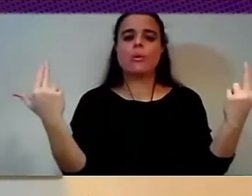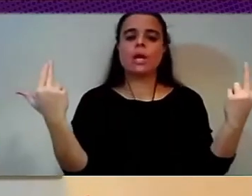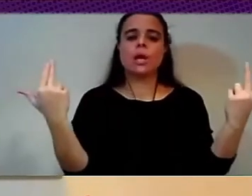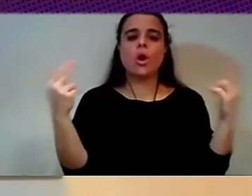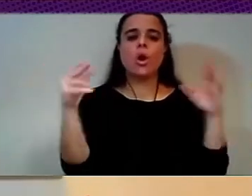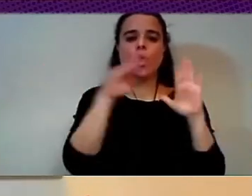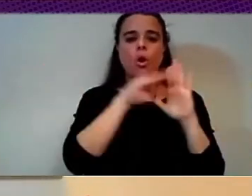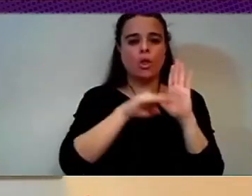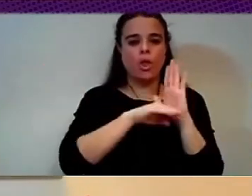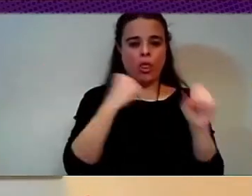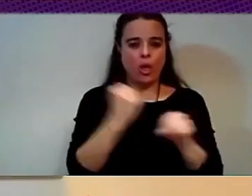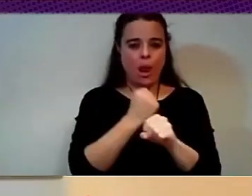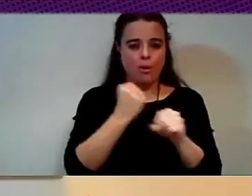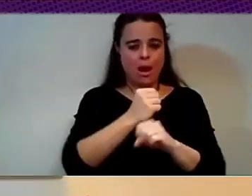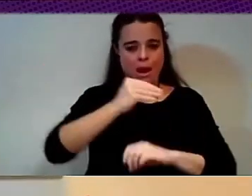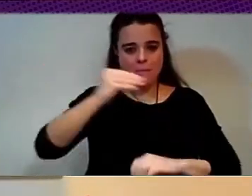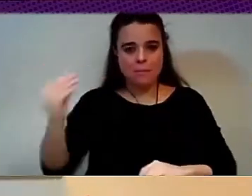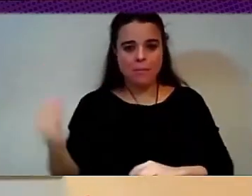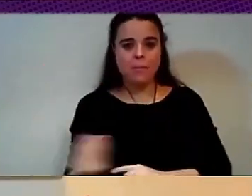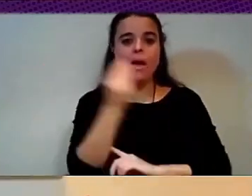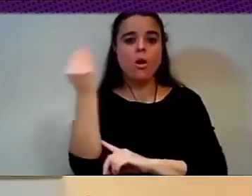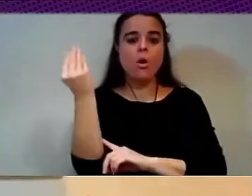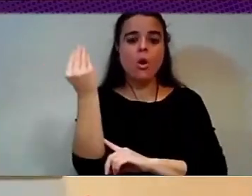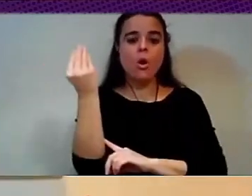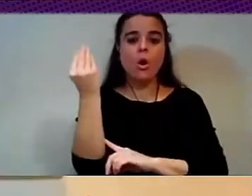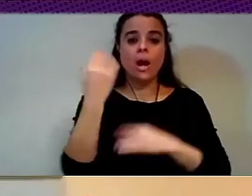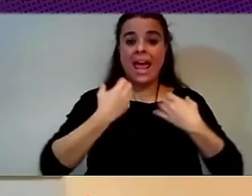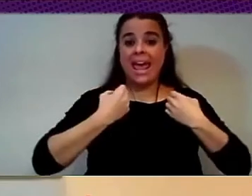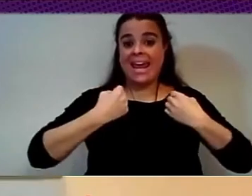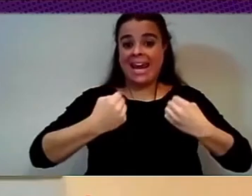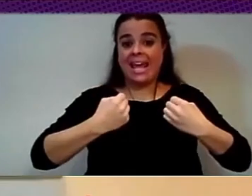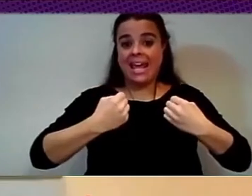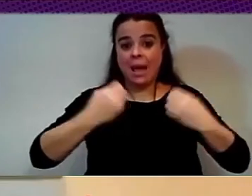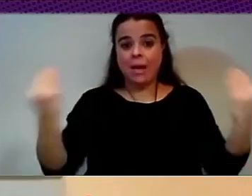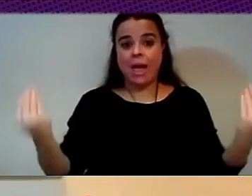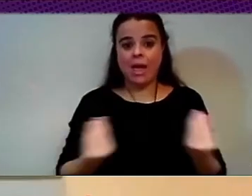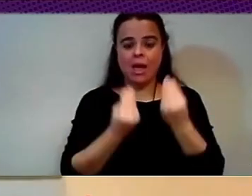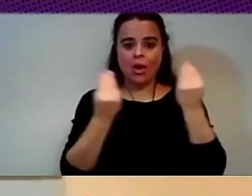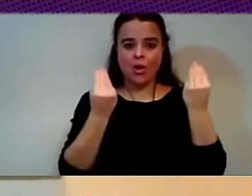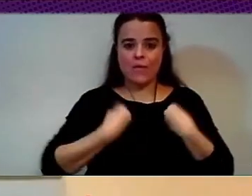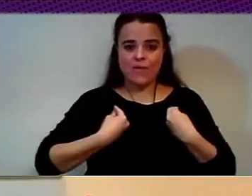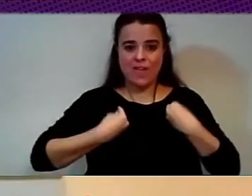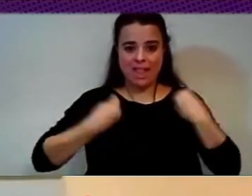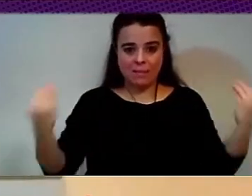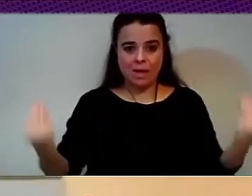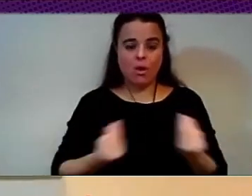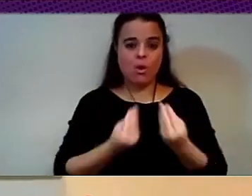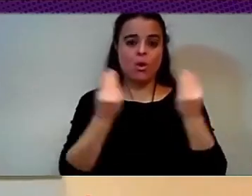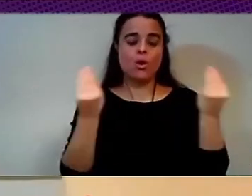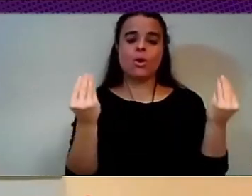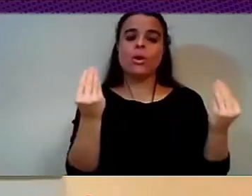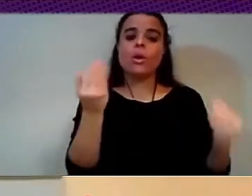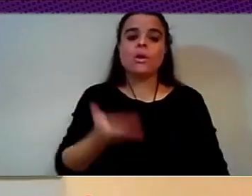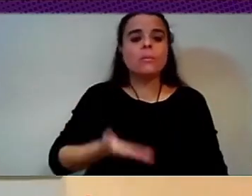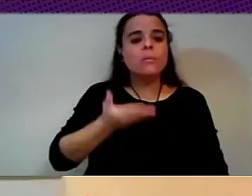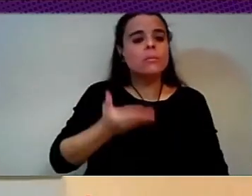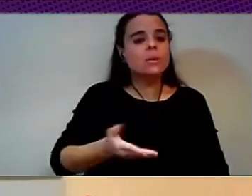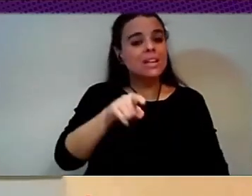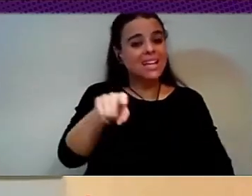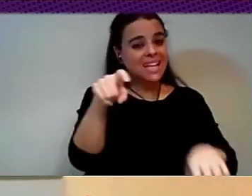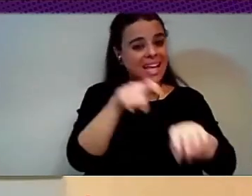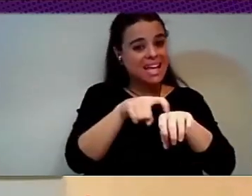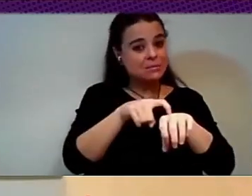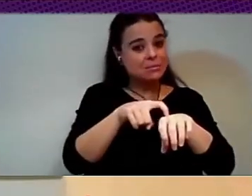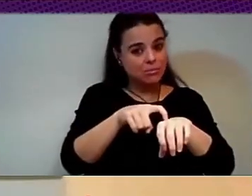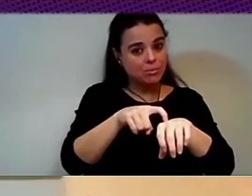agenda. And it's time that, you know, we recognize that this is the case. Yeah, so these are the